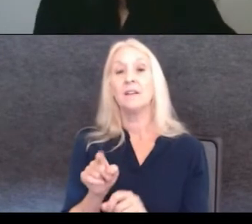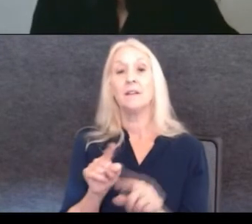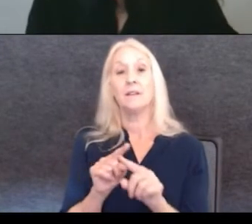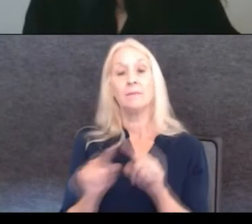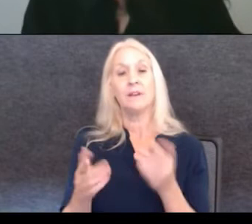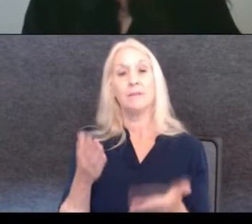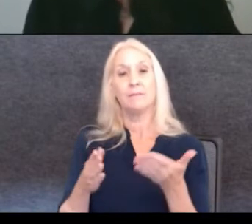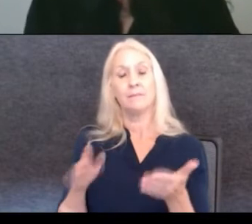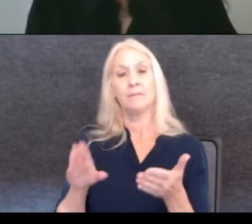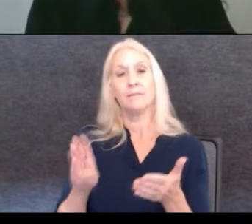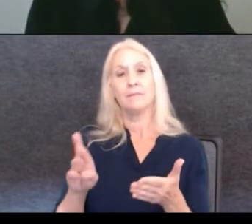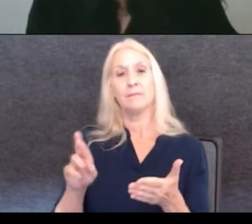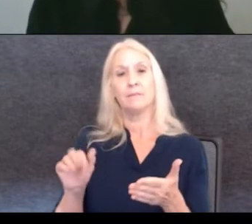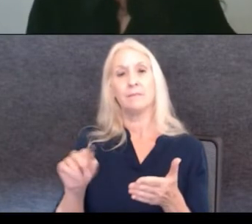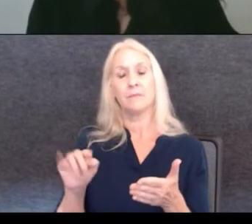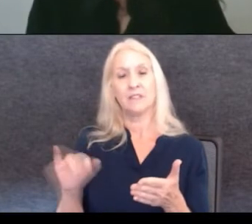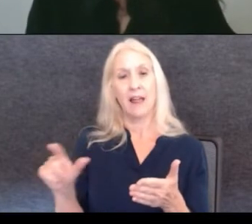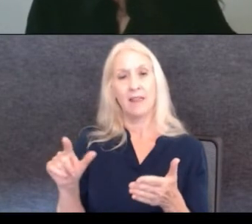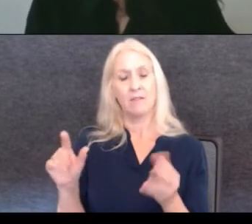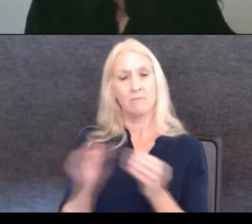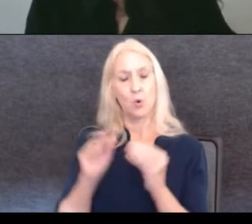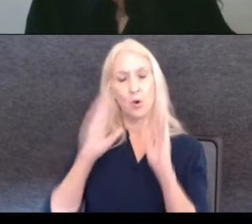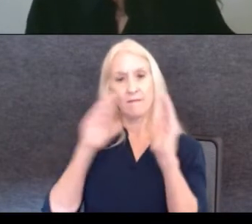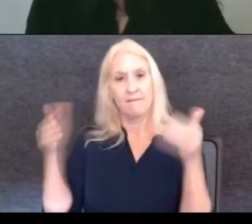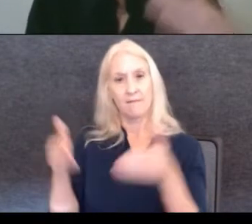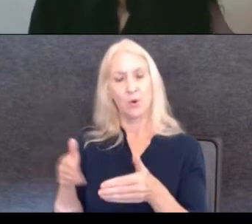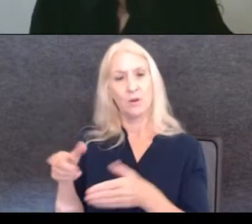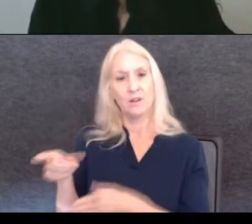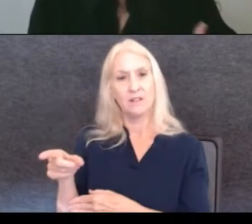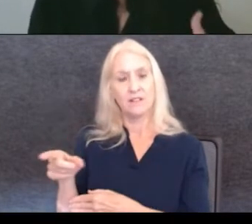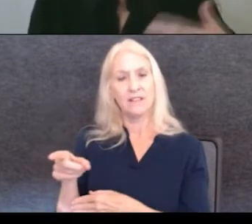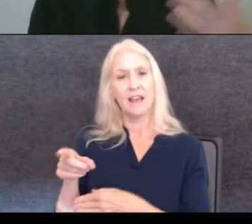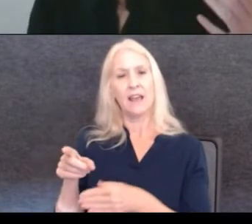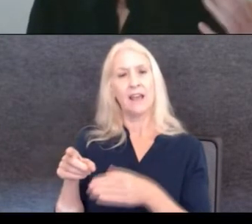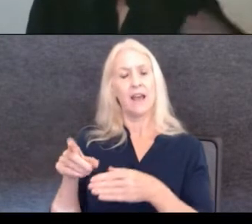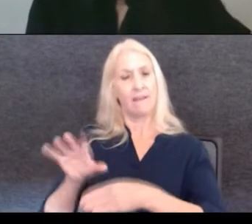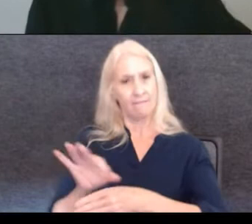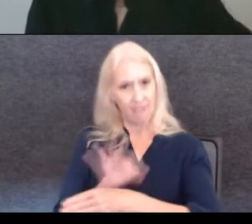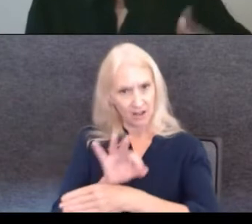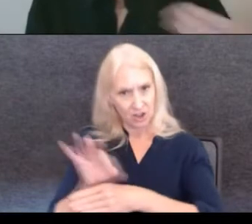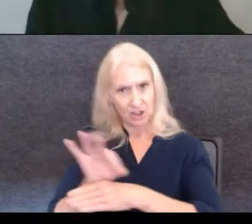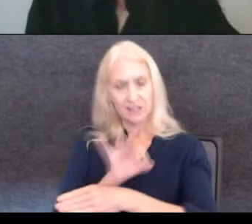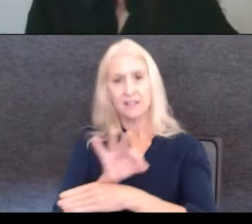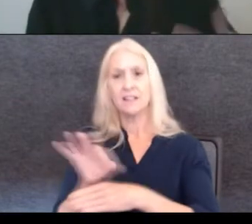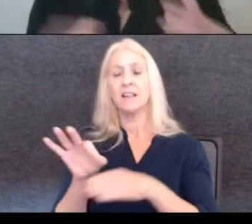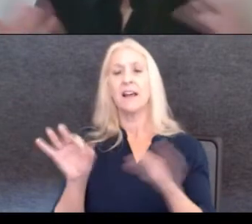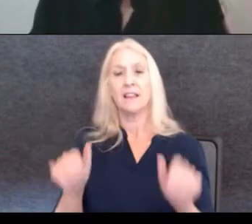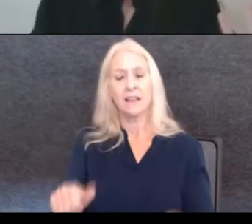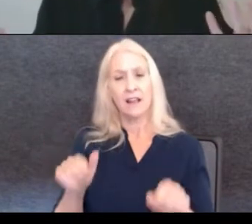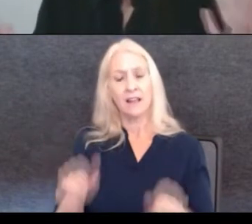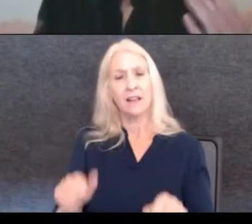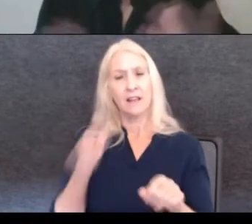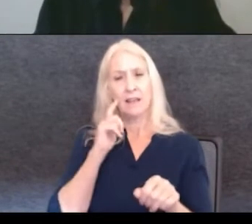Brazil, we are more focused, focused in, functionality and efficiency of,